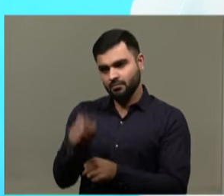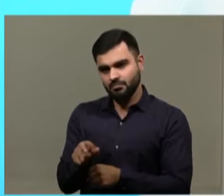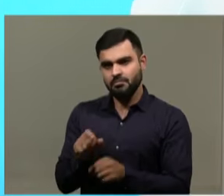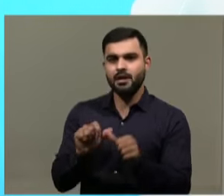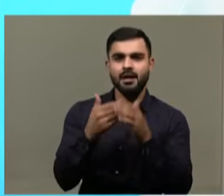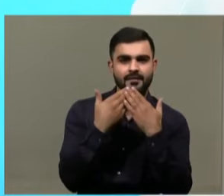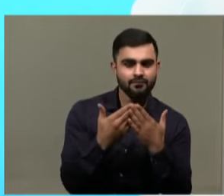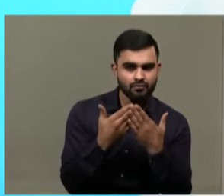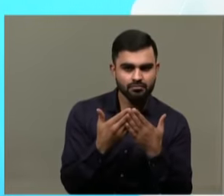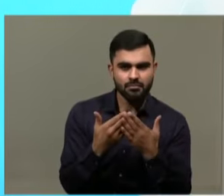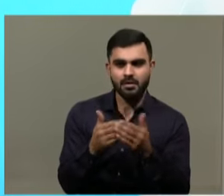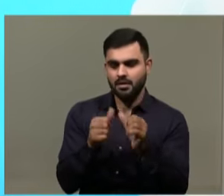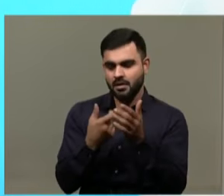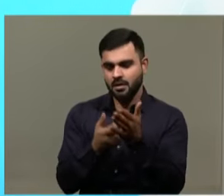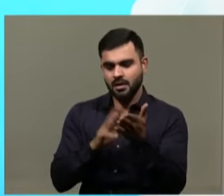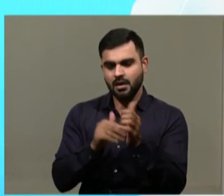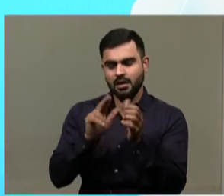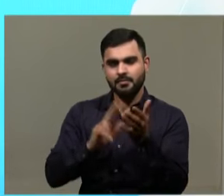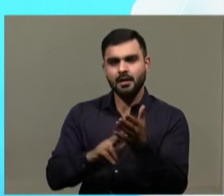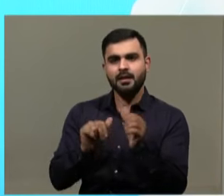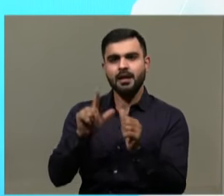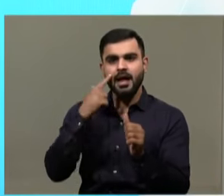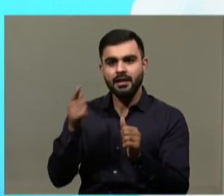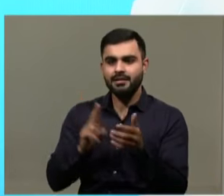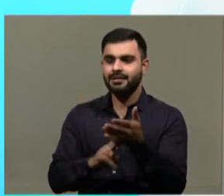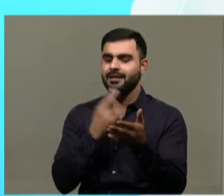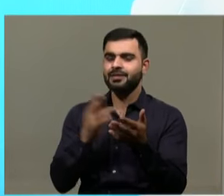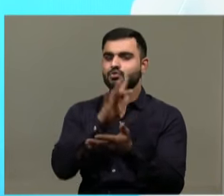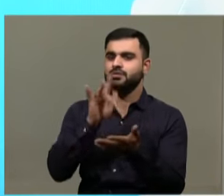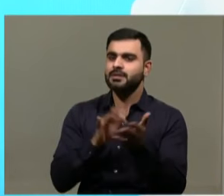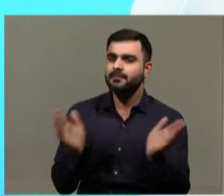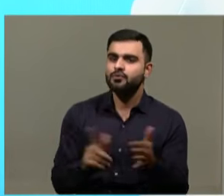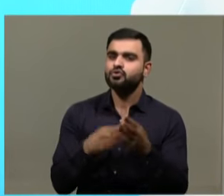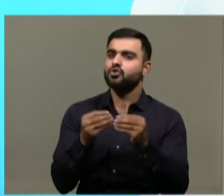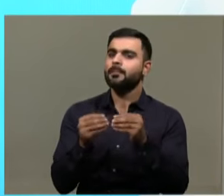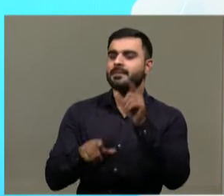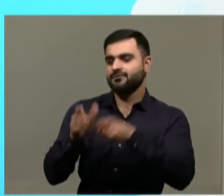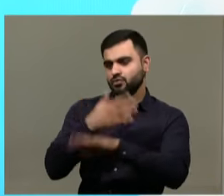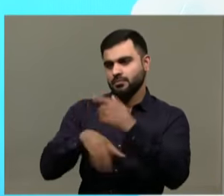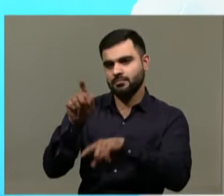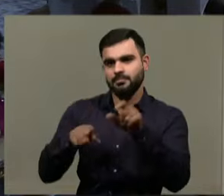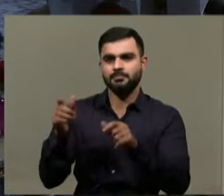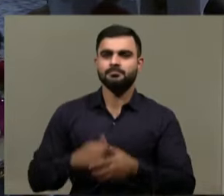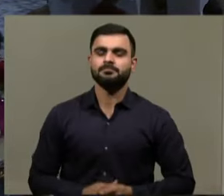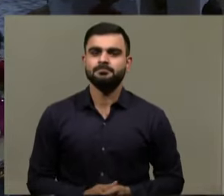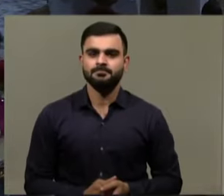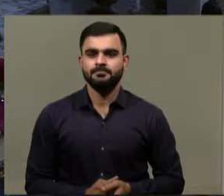Academy, and Arman Ali, Executive Director, National Center for Promotion of Employment for Disabled People.